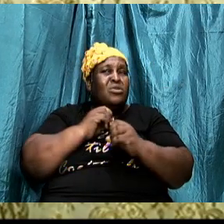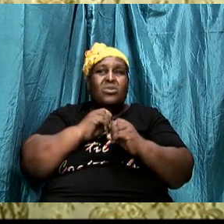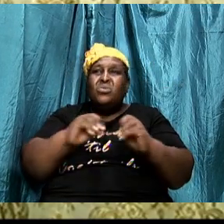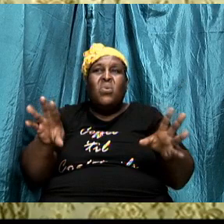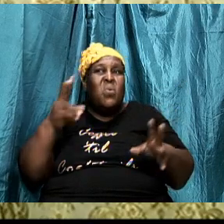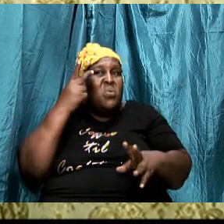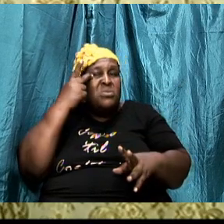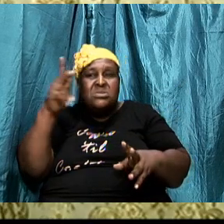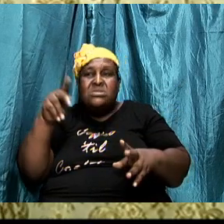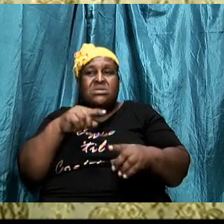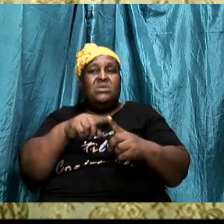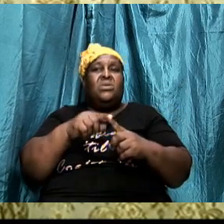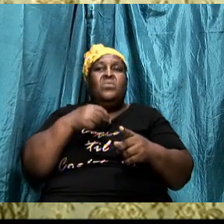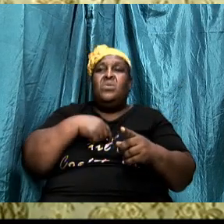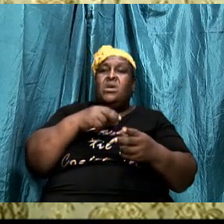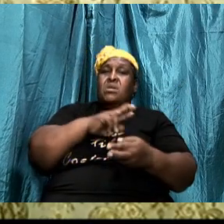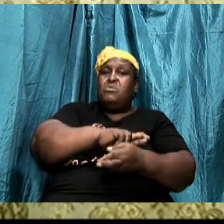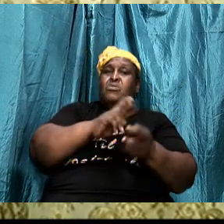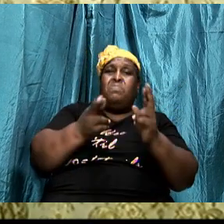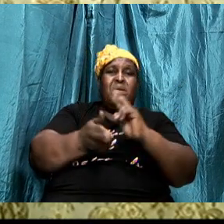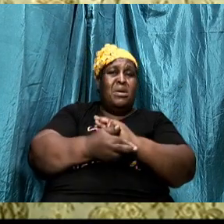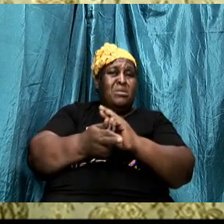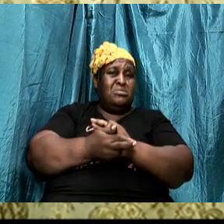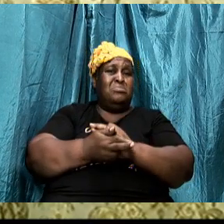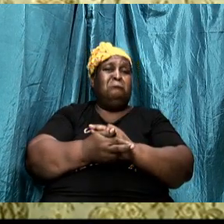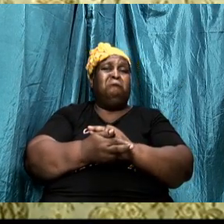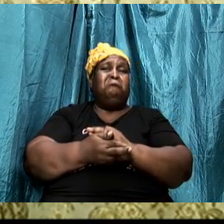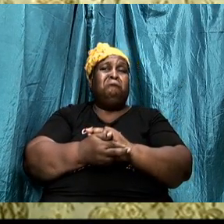is an accuser of the bridging and I want you